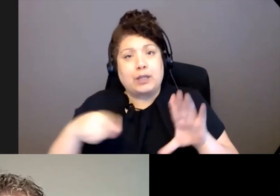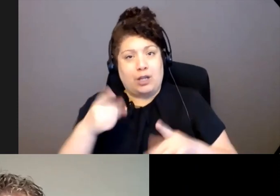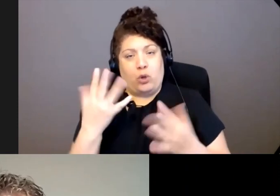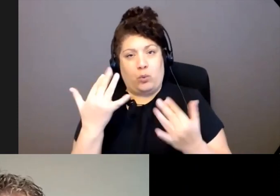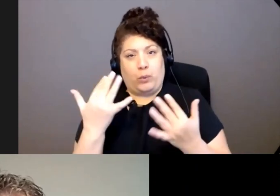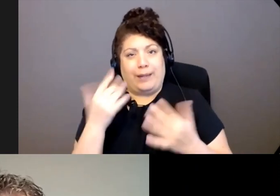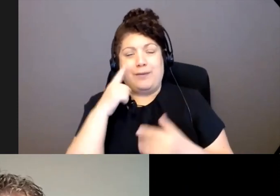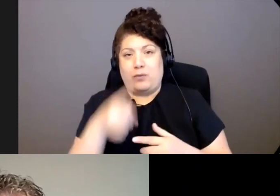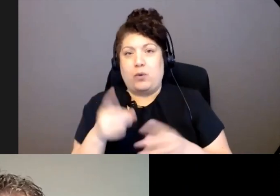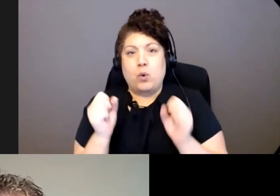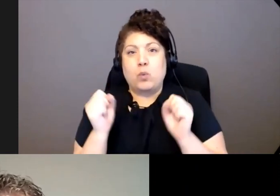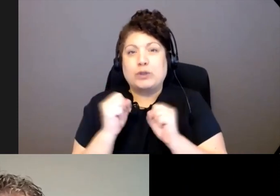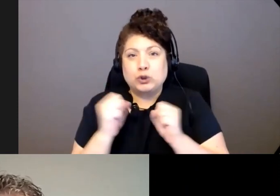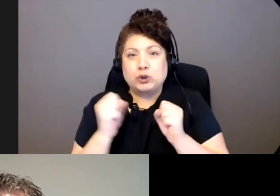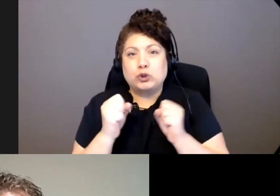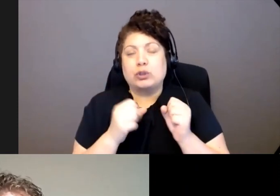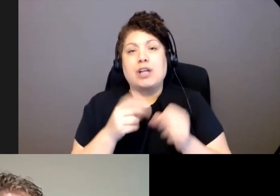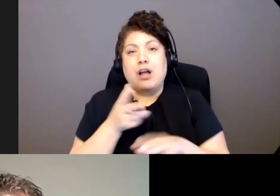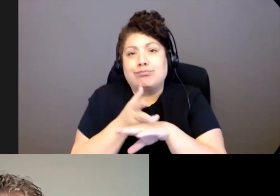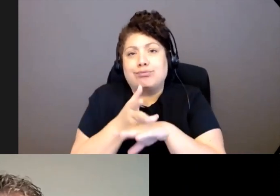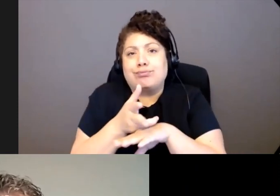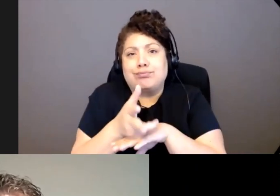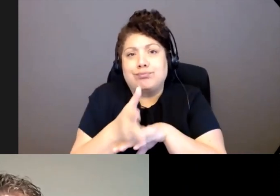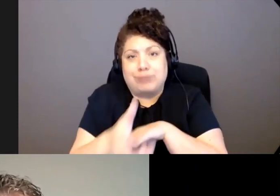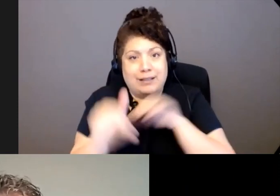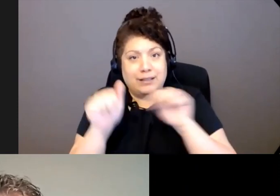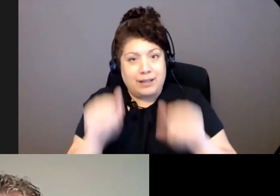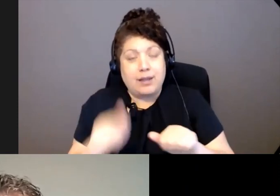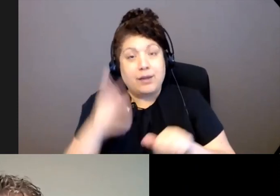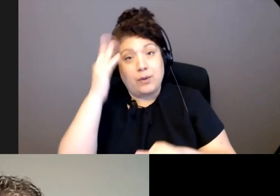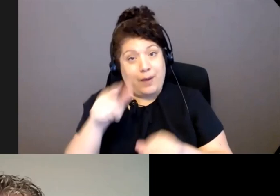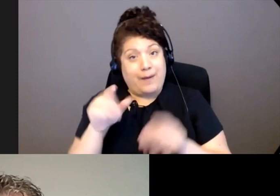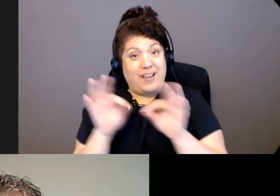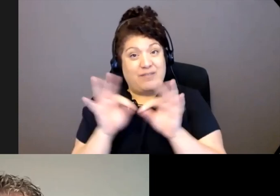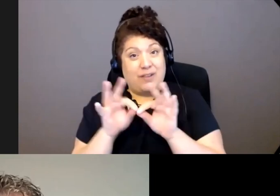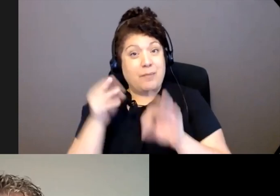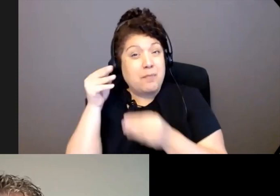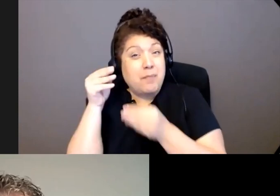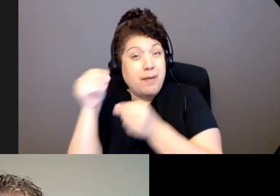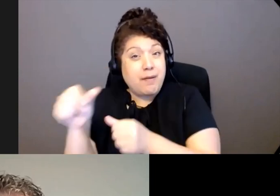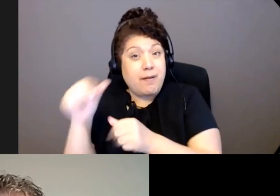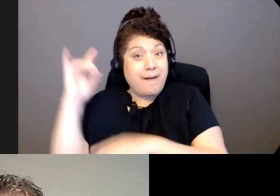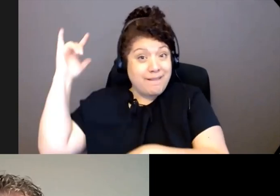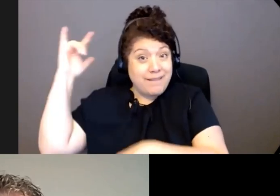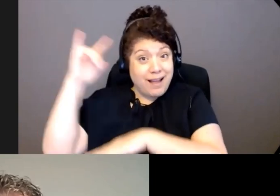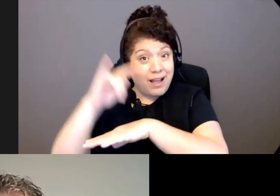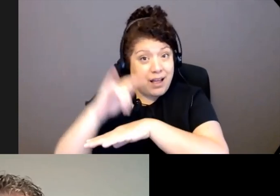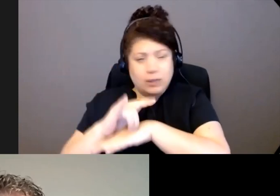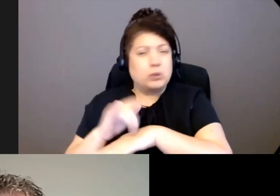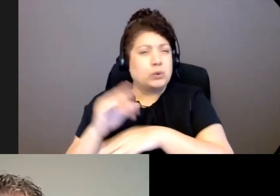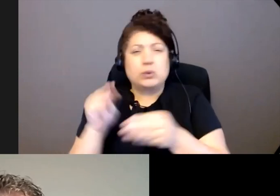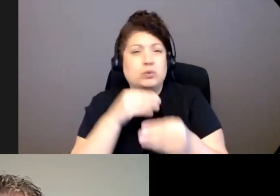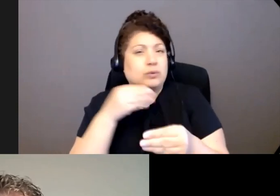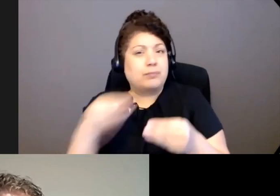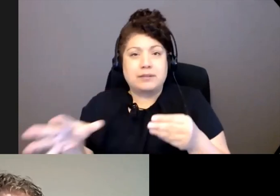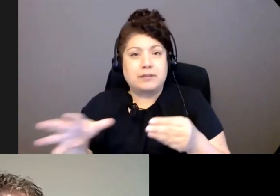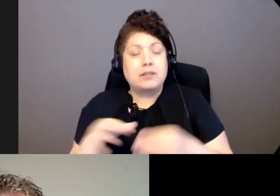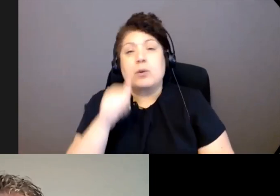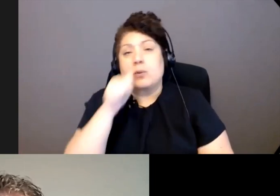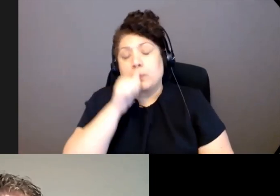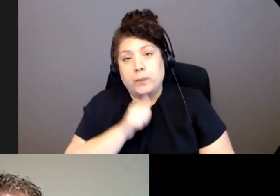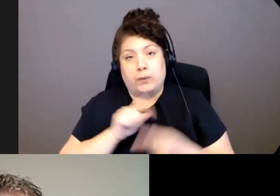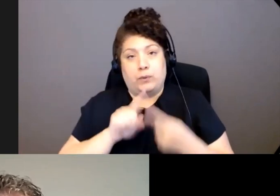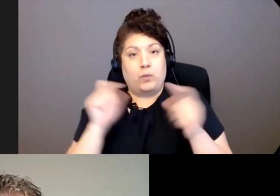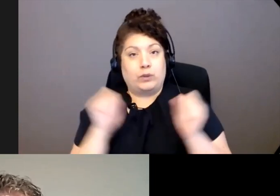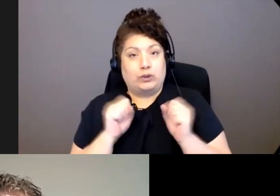because the cost is so high for freight. And so they wait for the winter to, to,